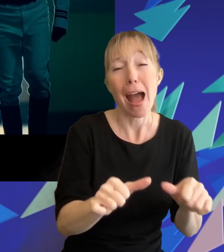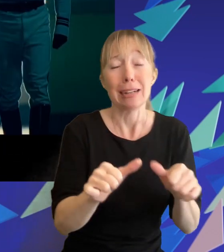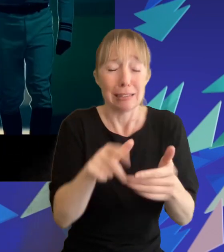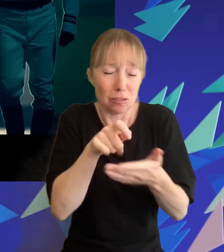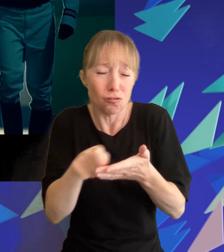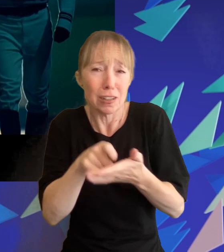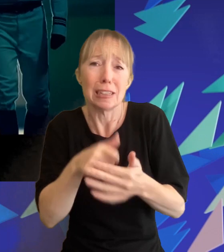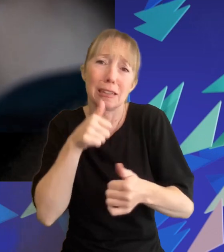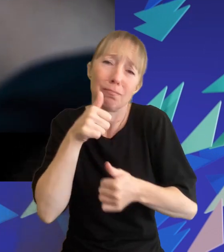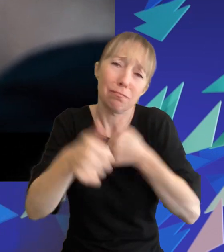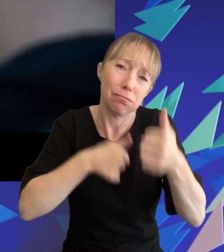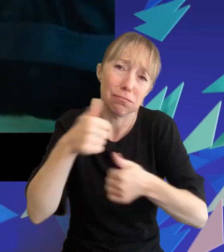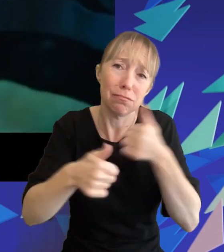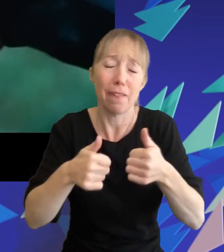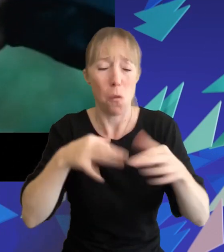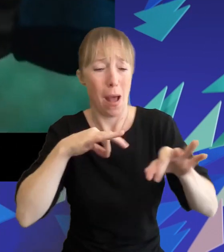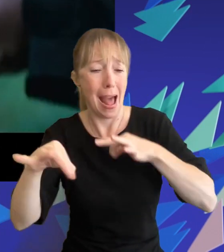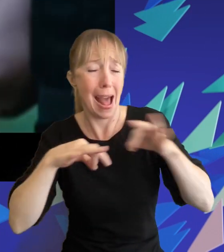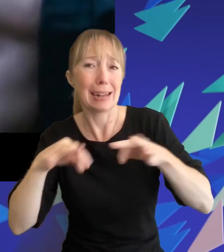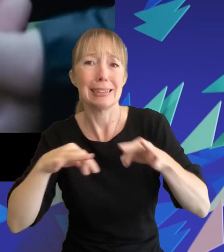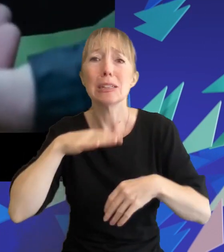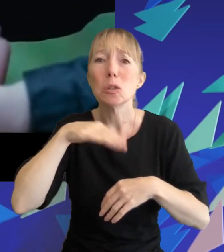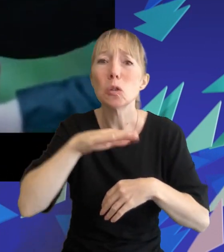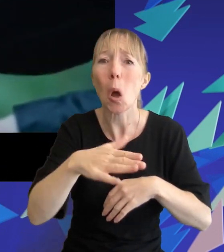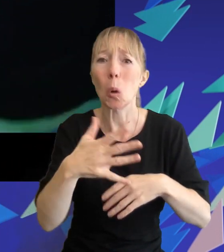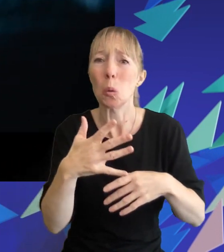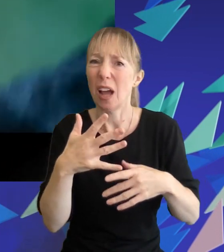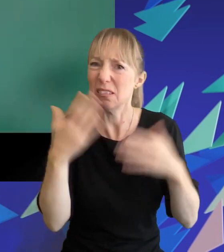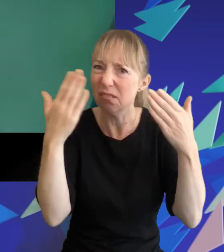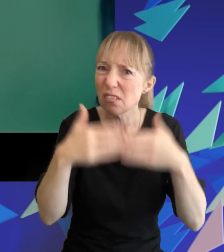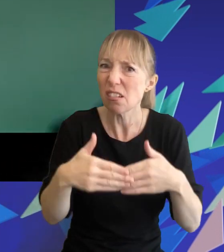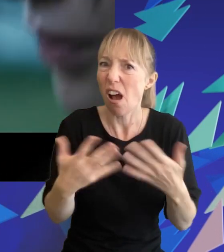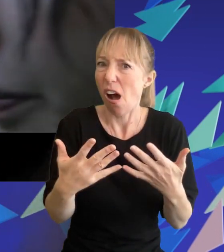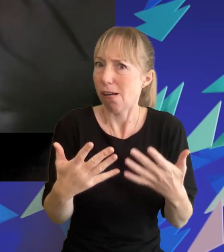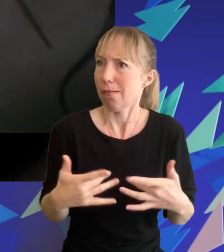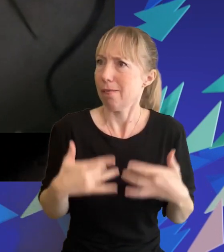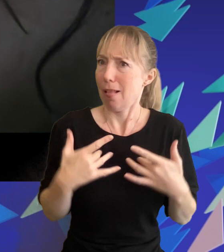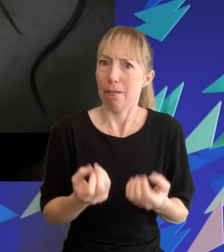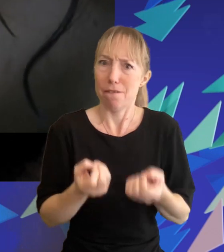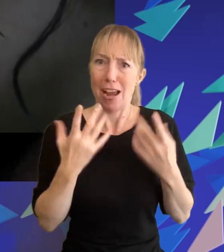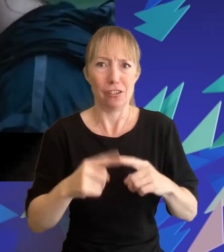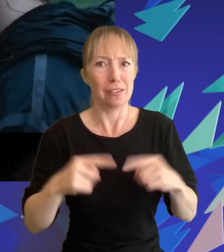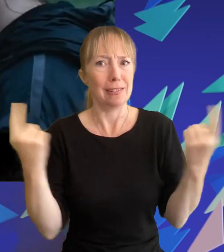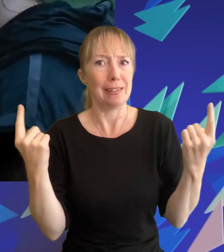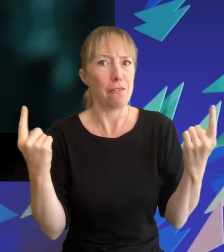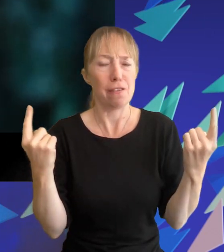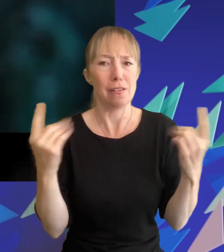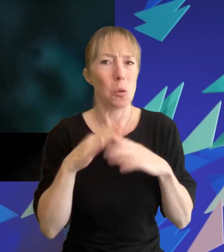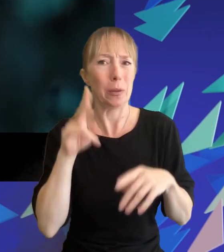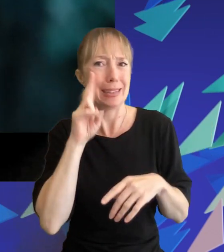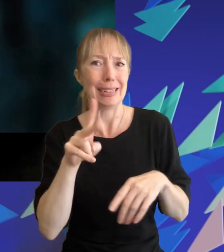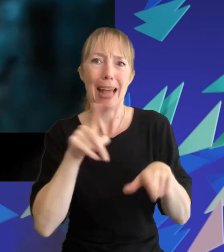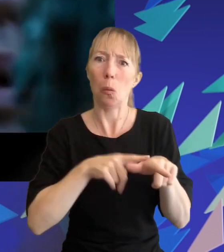tone and gritty themes its dark subject matter felt fresh and unlike anything else we'd seen in the mainstream ya genre